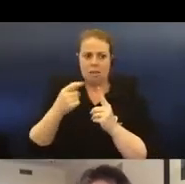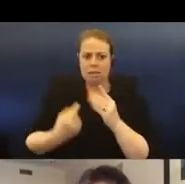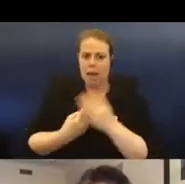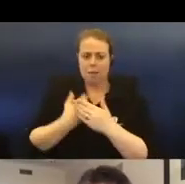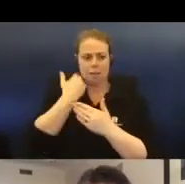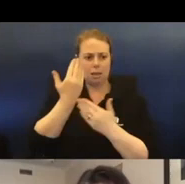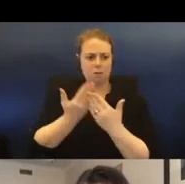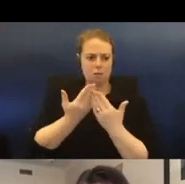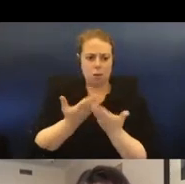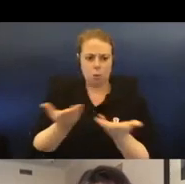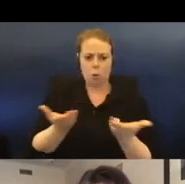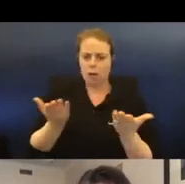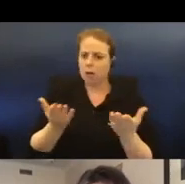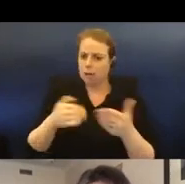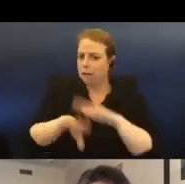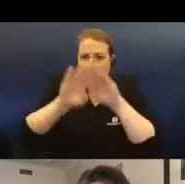across the world.